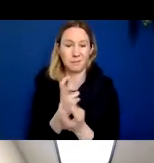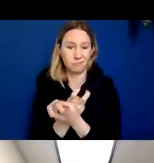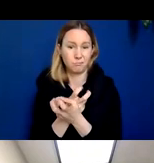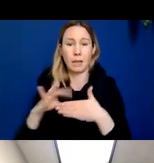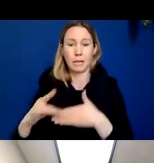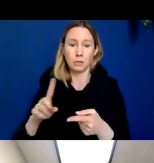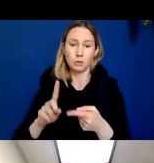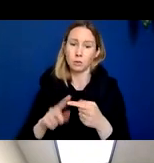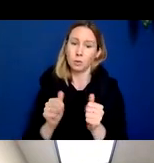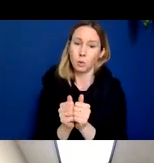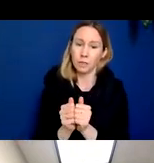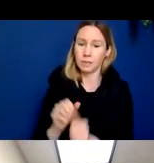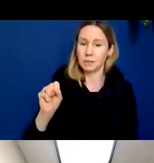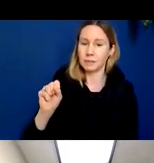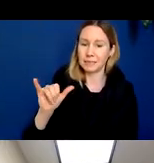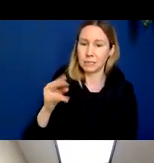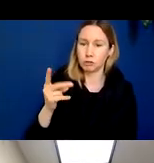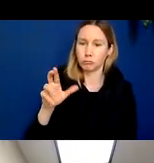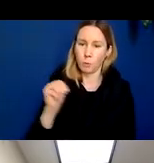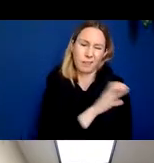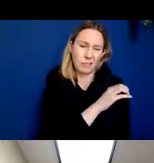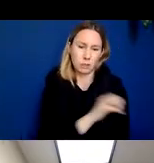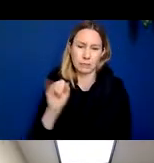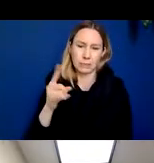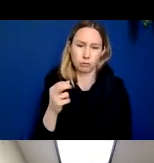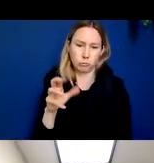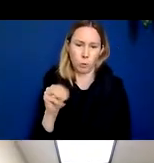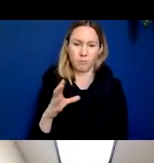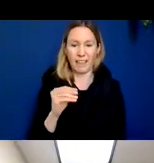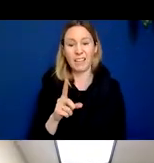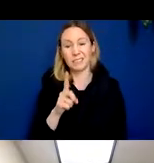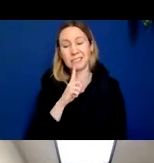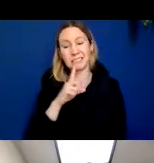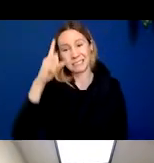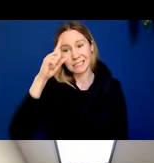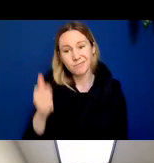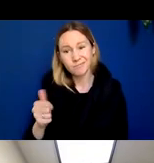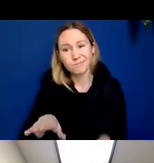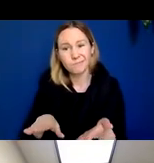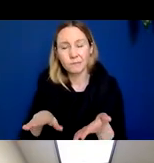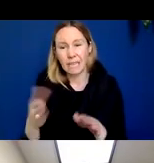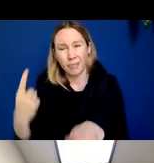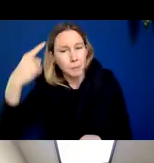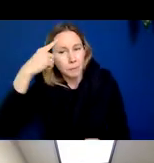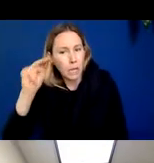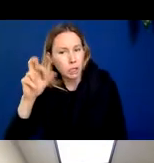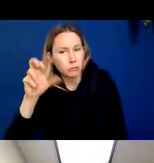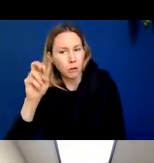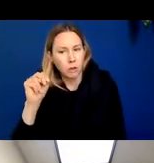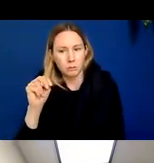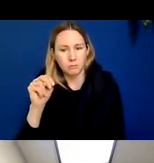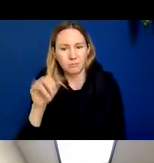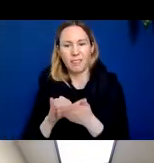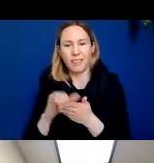symptoms or syndromes, and irreversible death or degeneration of brain neurons, which can be seen as